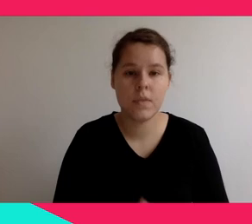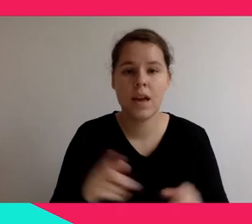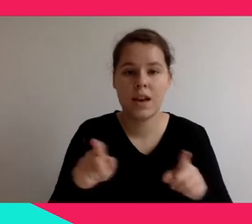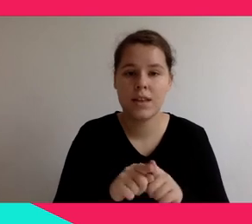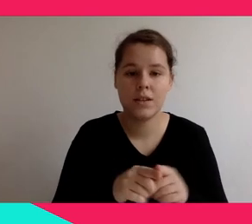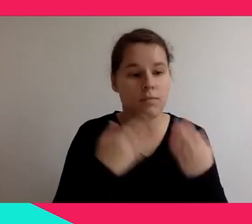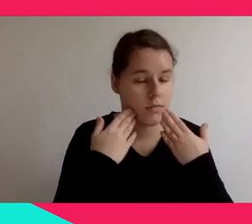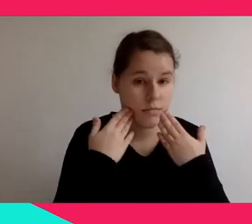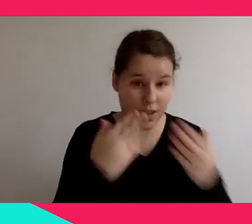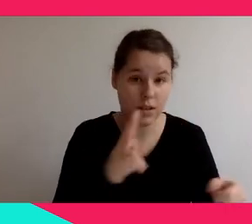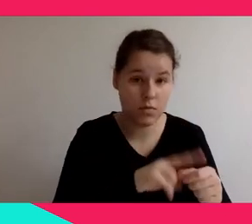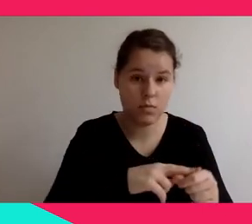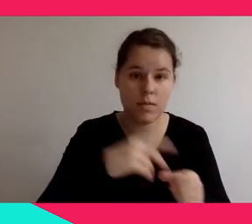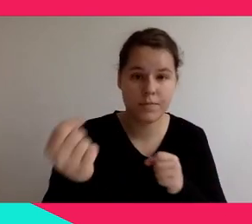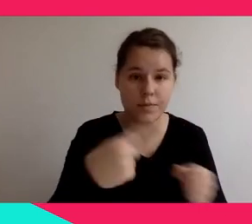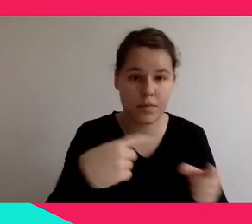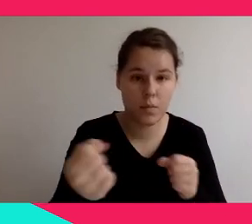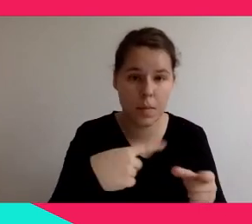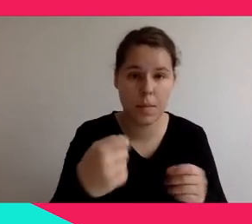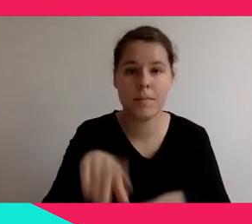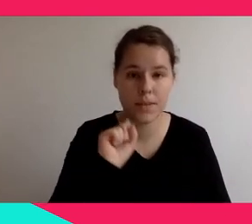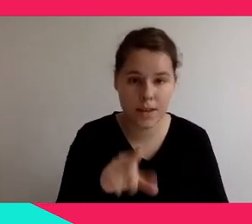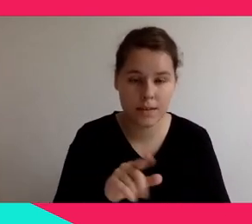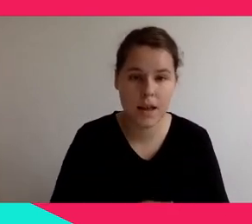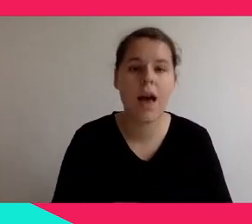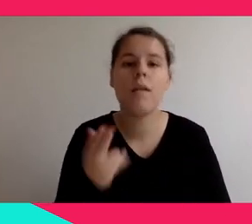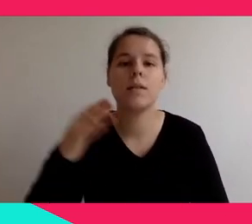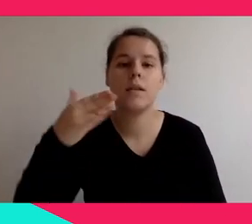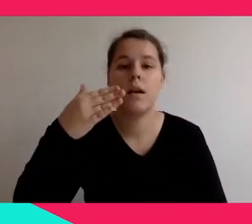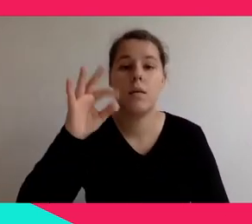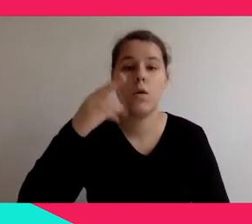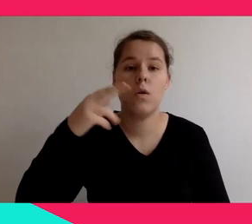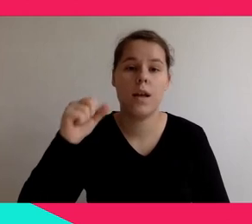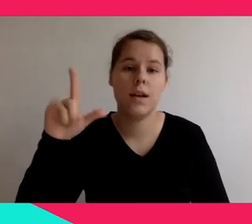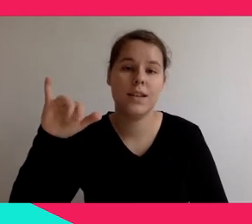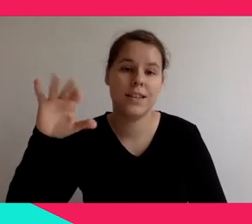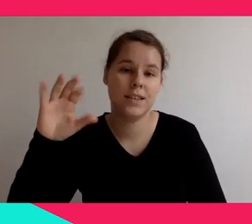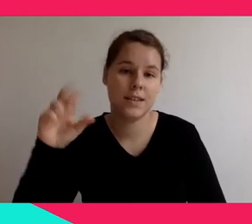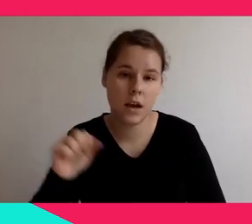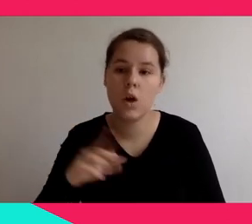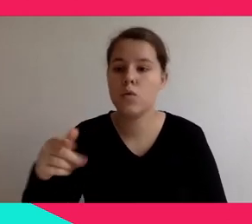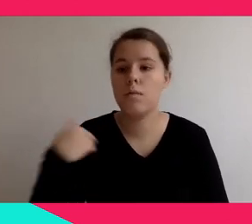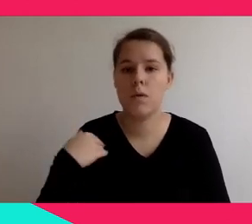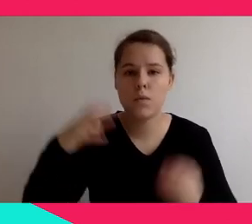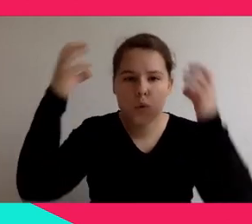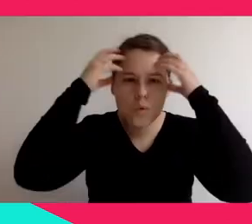Mona Lisa, it's a different kind of headset. And it really depends. It really depends on